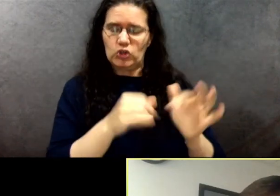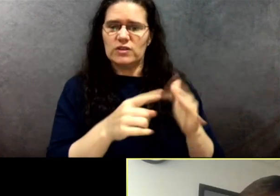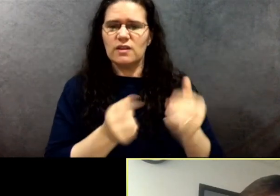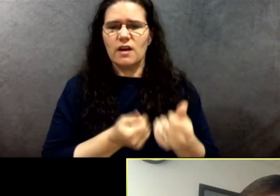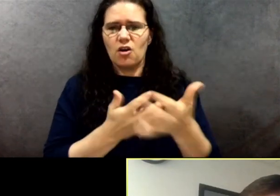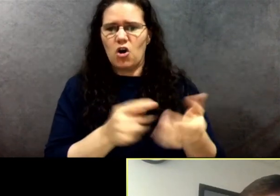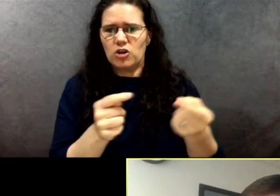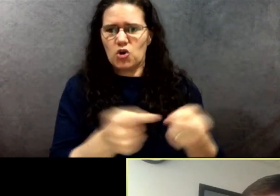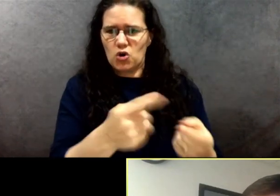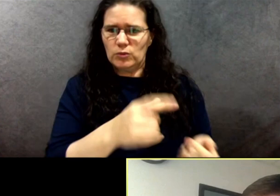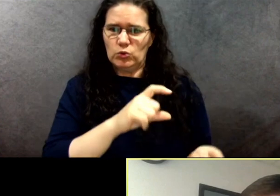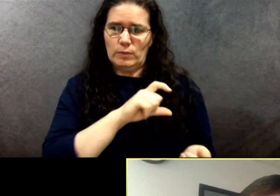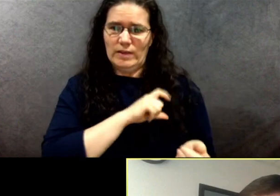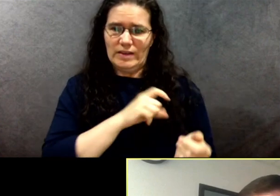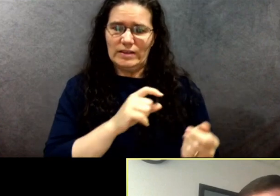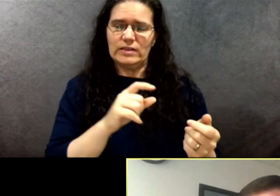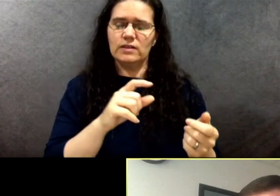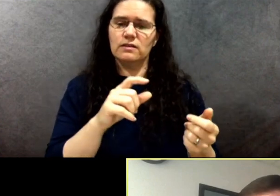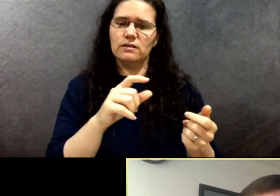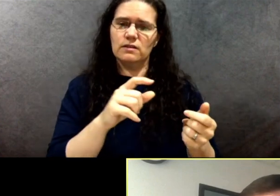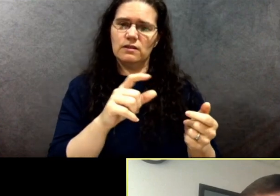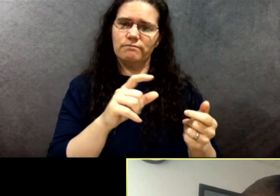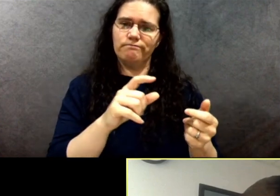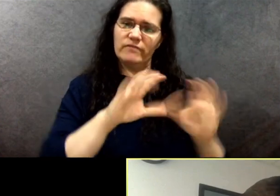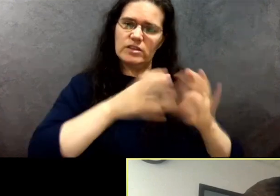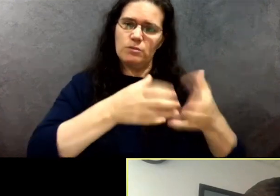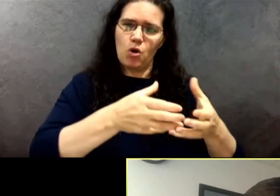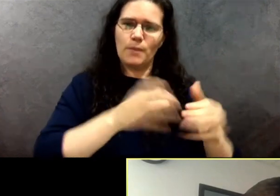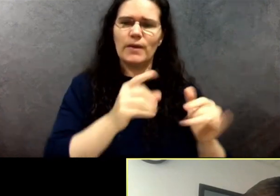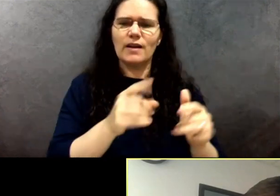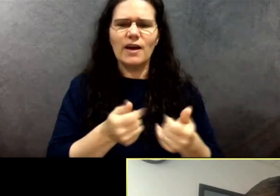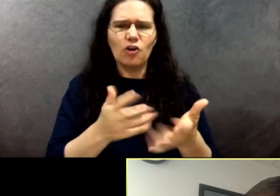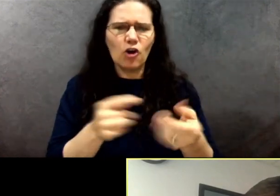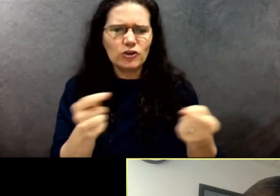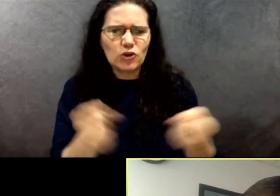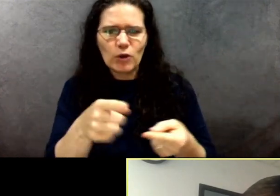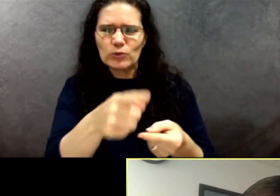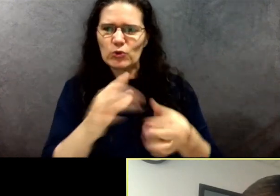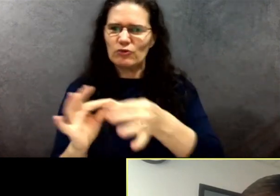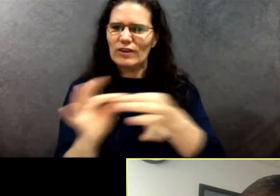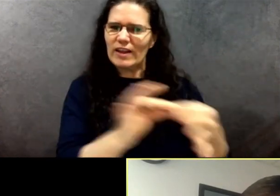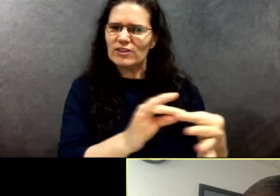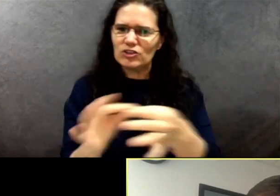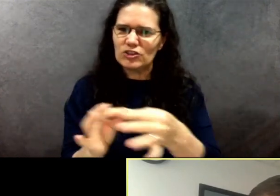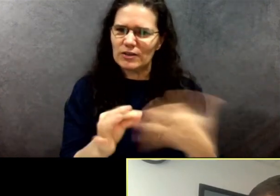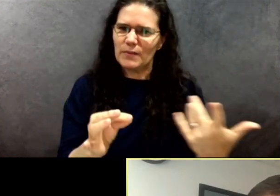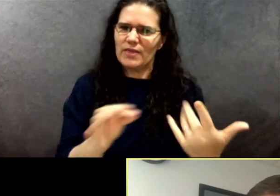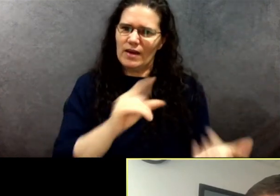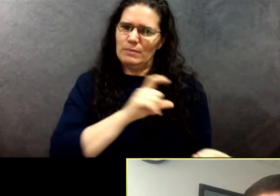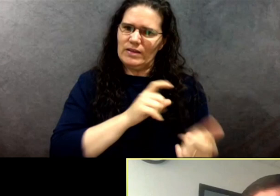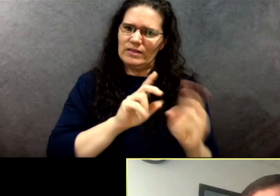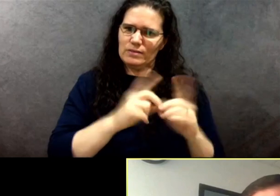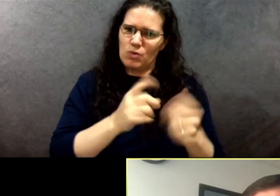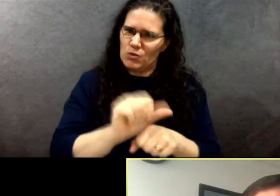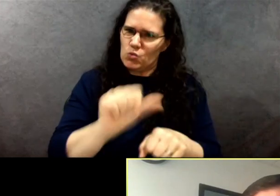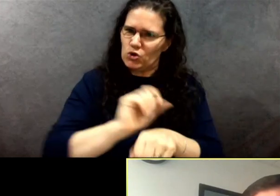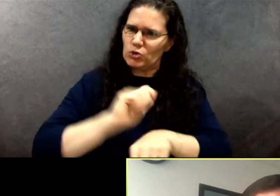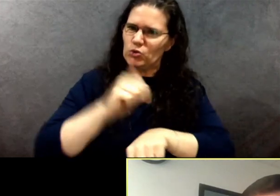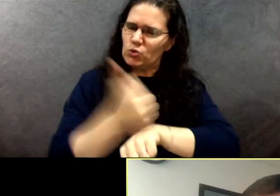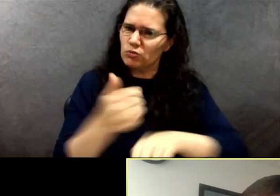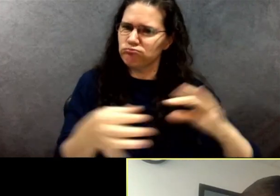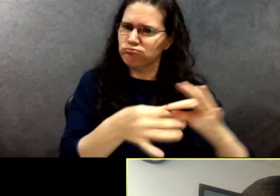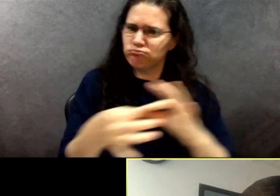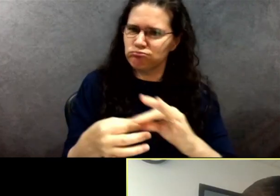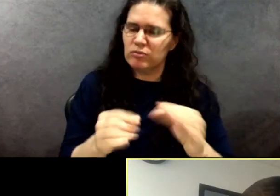harm to the relationships that the department has worked so hard to establish. I apologize to everyone for publishing writings that are inconsistent with the